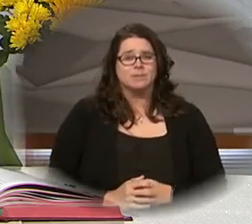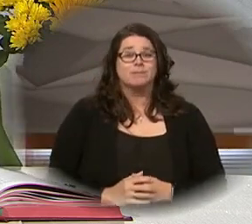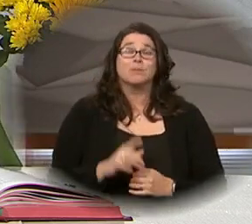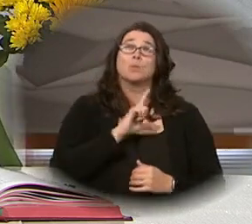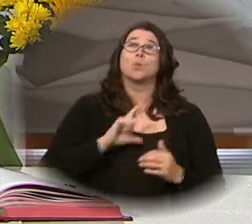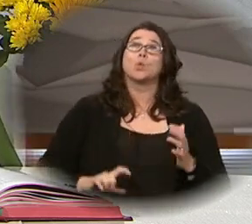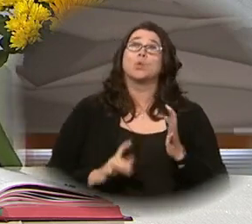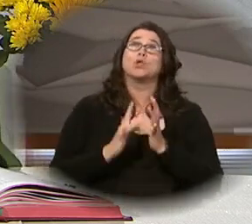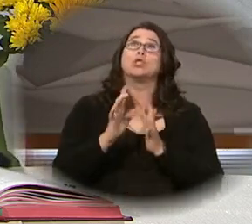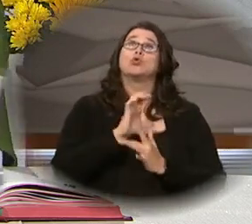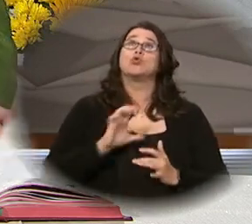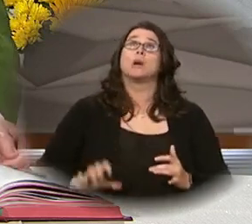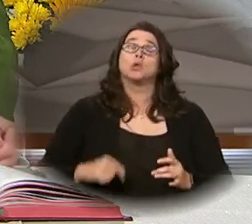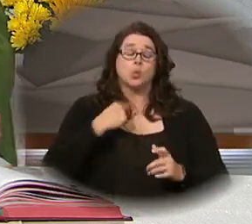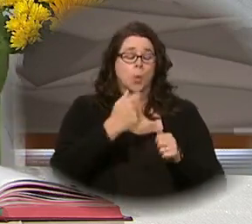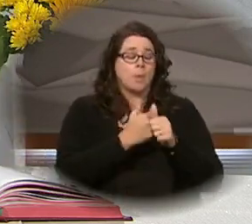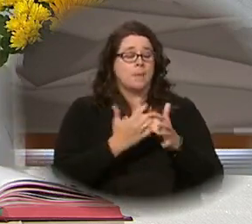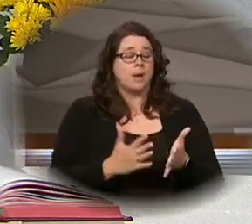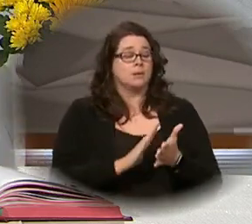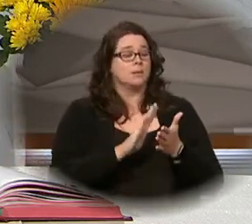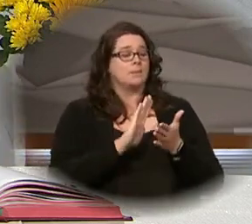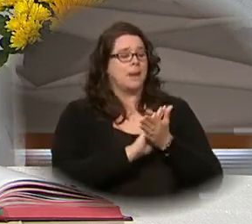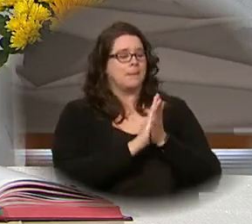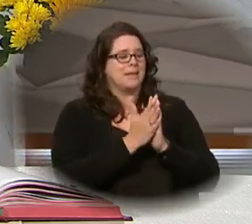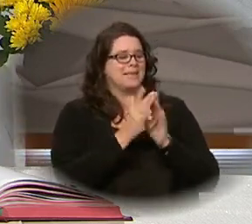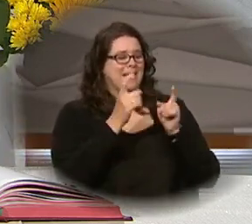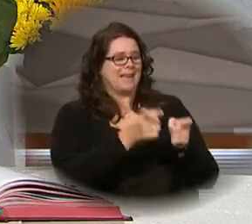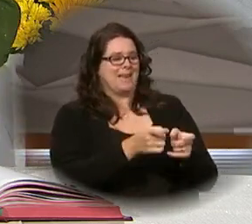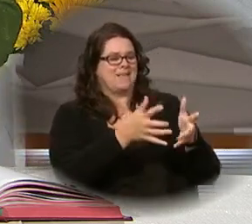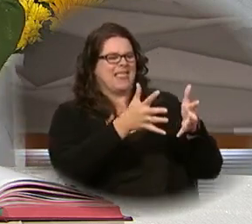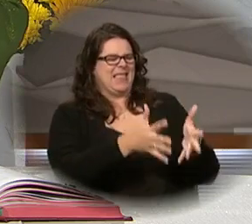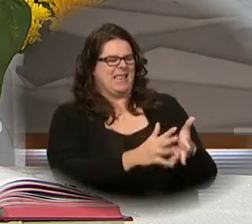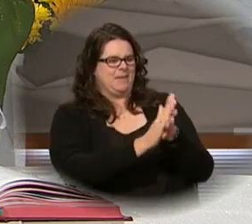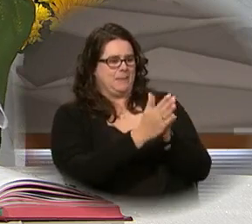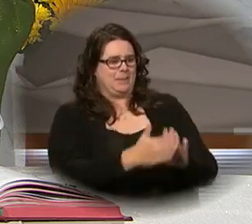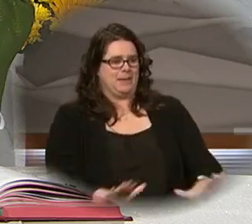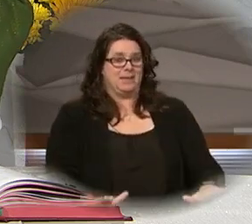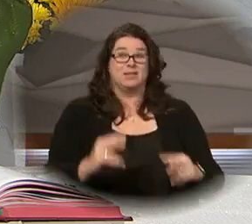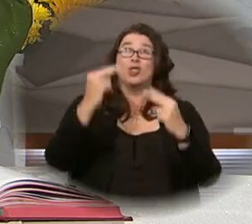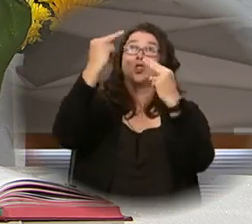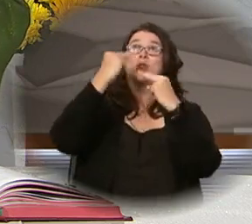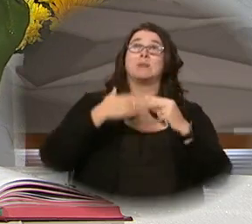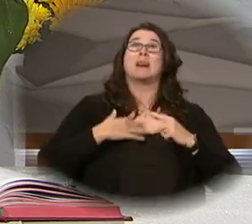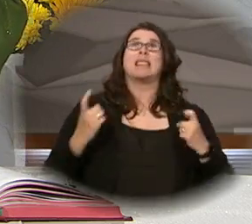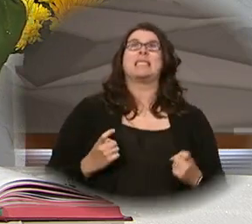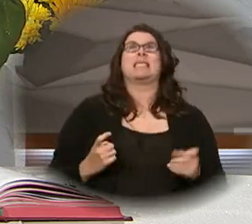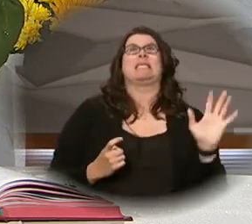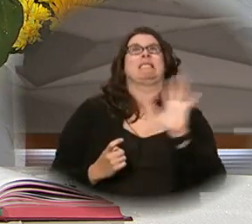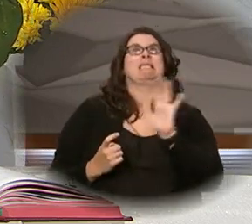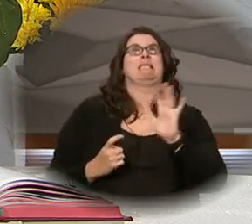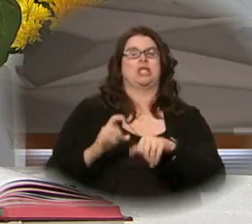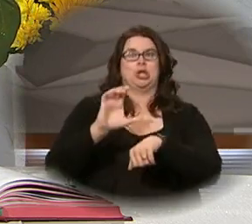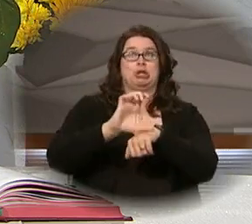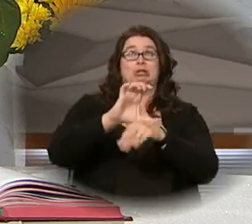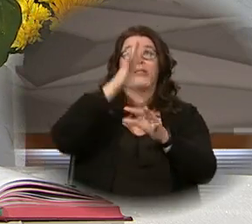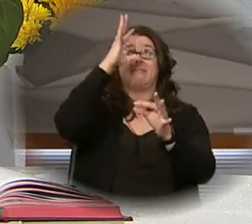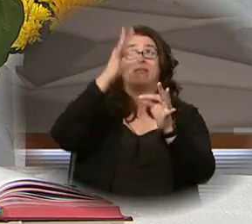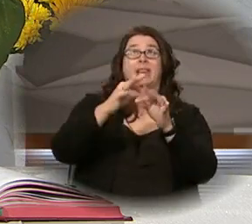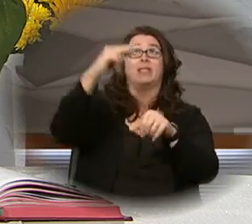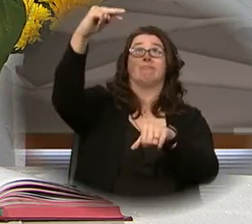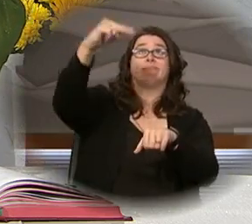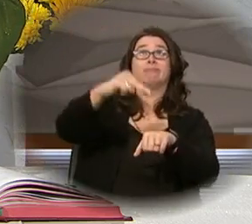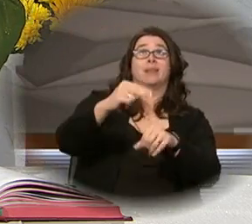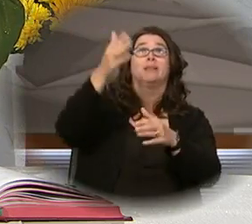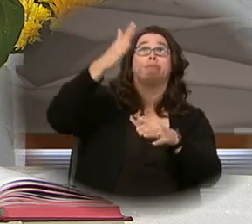Lord Jesus Christ, who said to your apostles, Peace I leave you, my peace I give you. Look not on our sins, but on the faith of your church